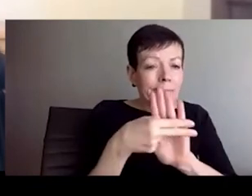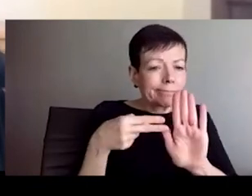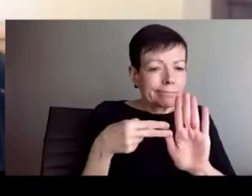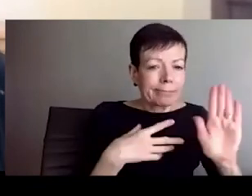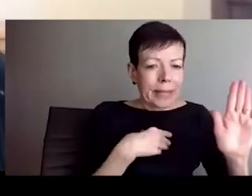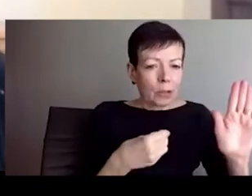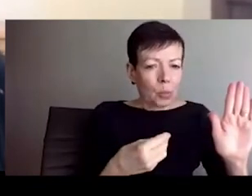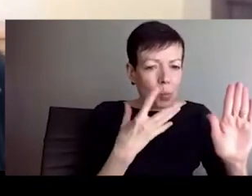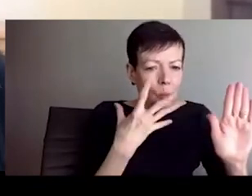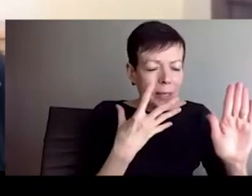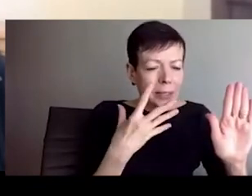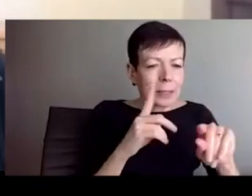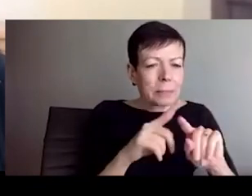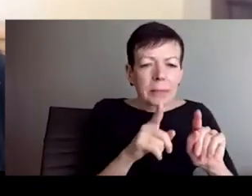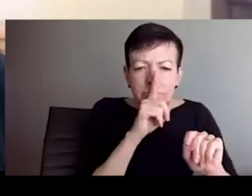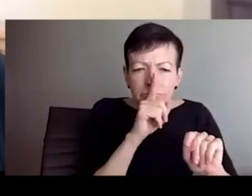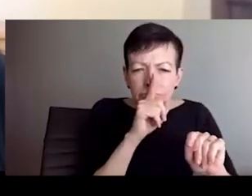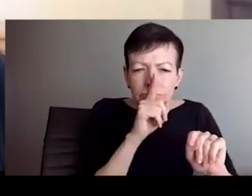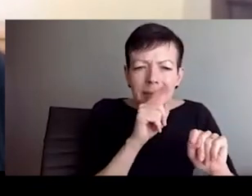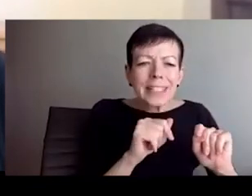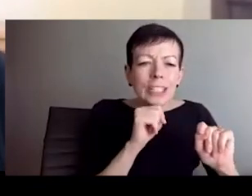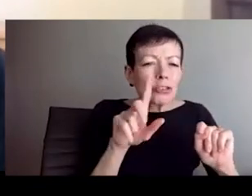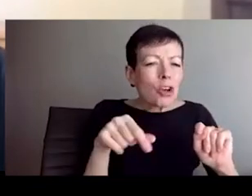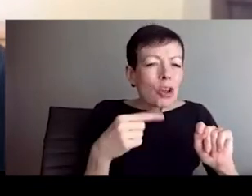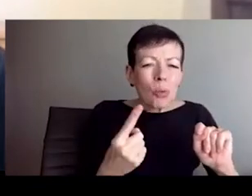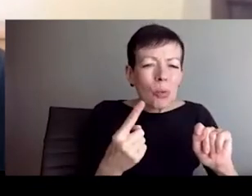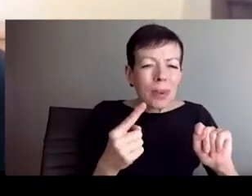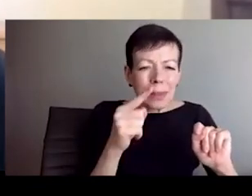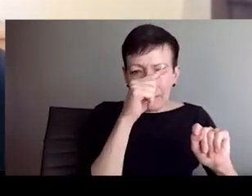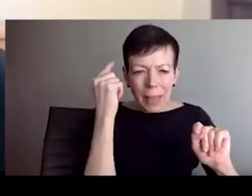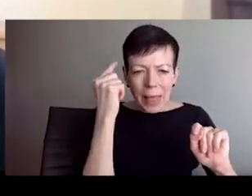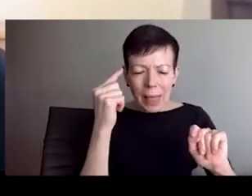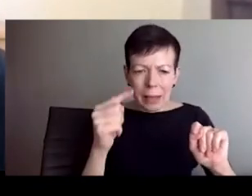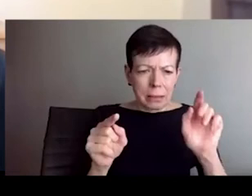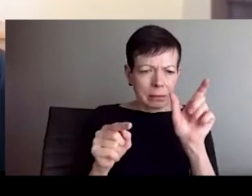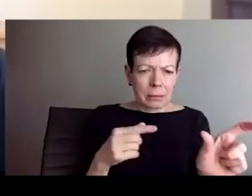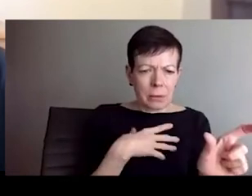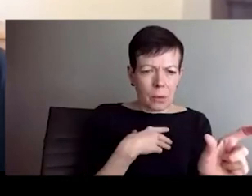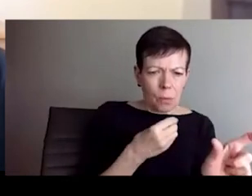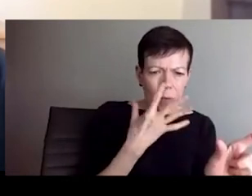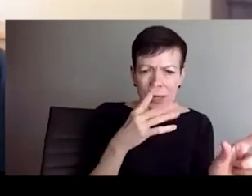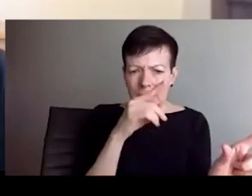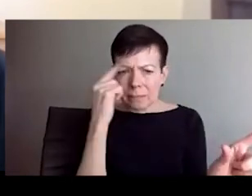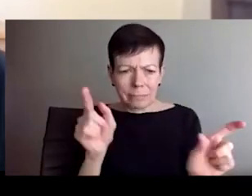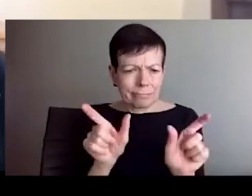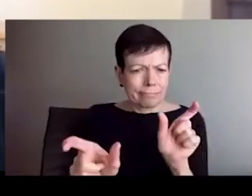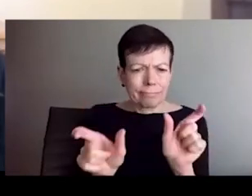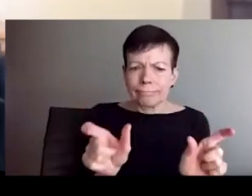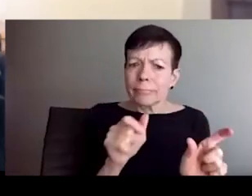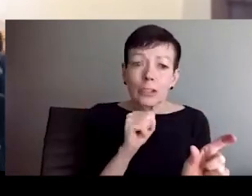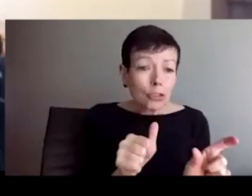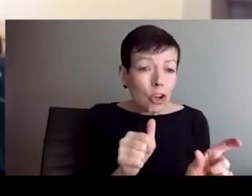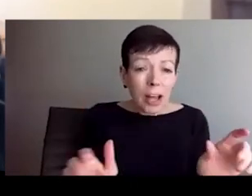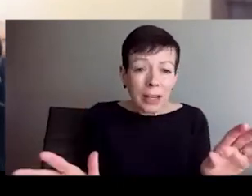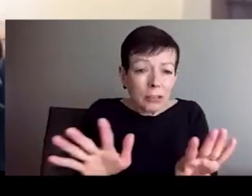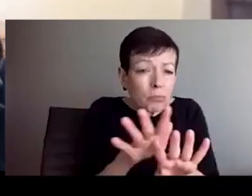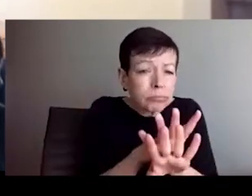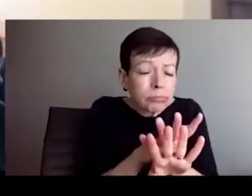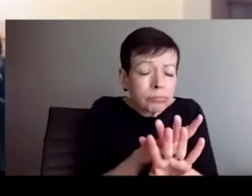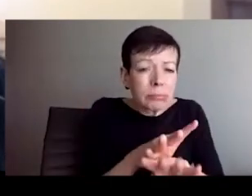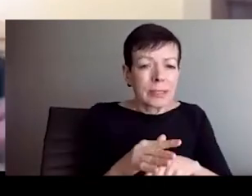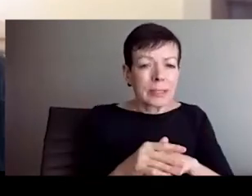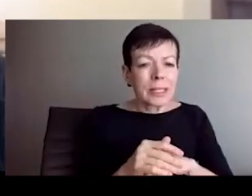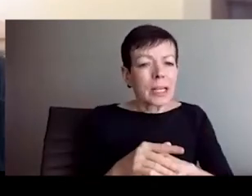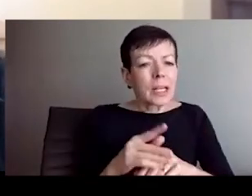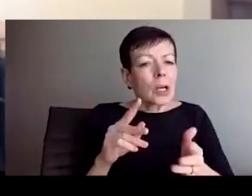is that there is a different attitude towards those racialized as white than those who are racialized as black,